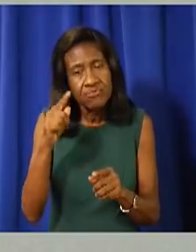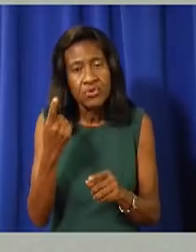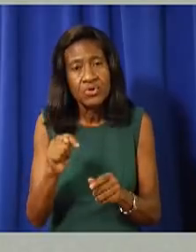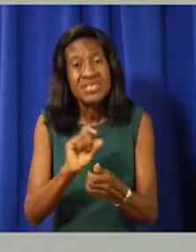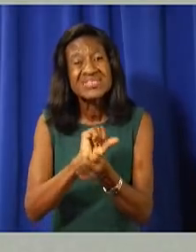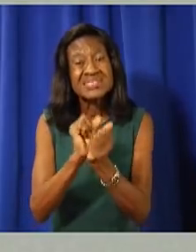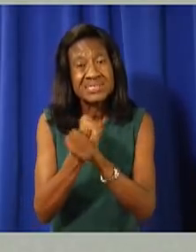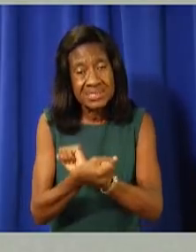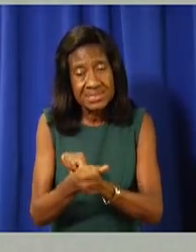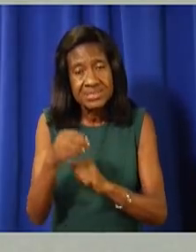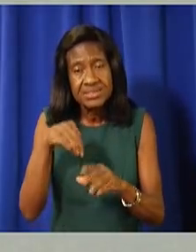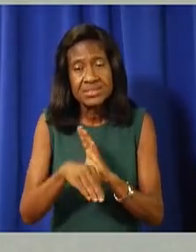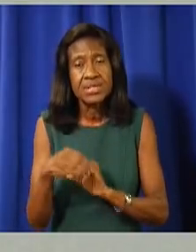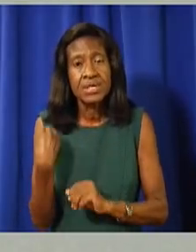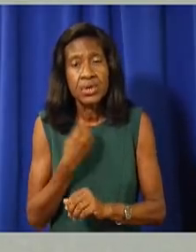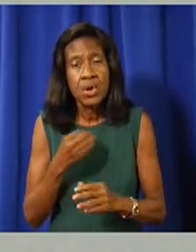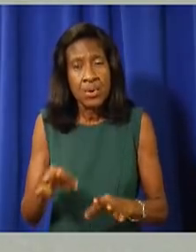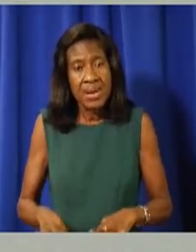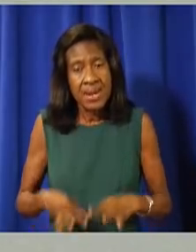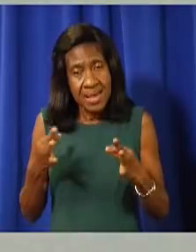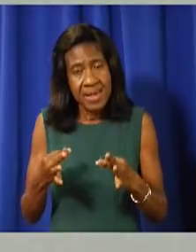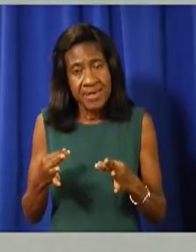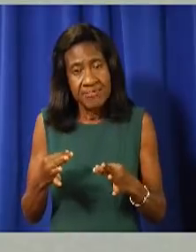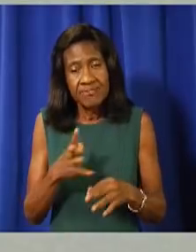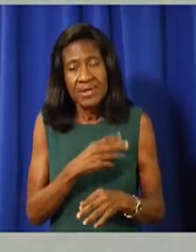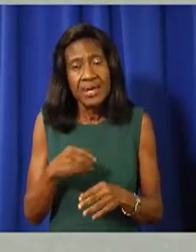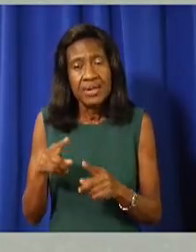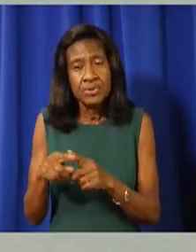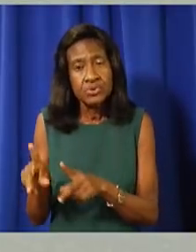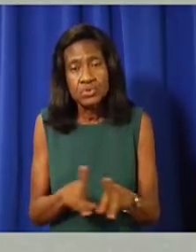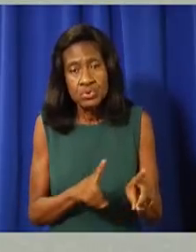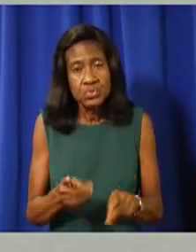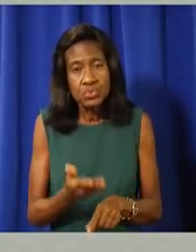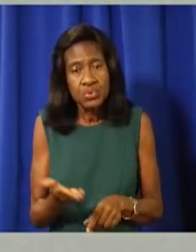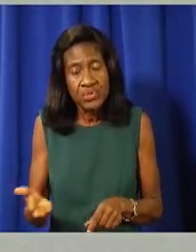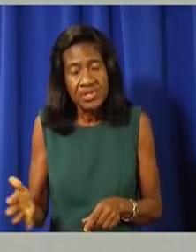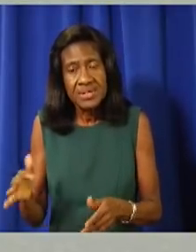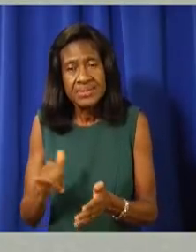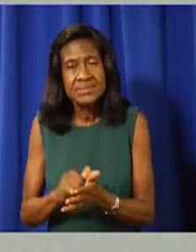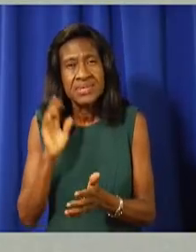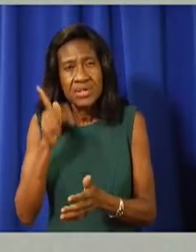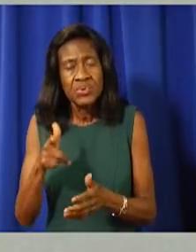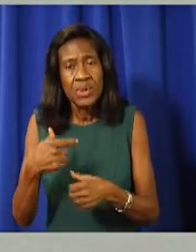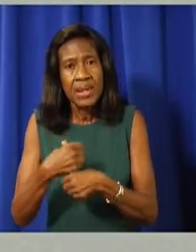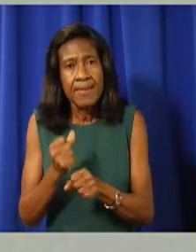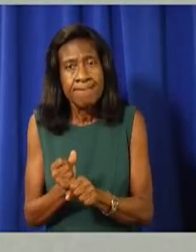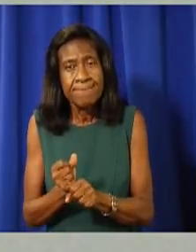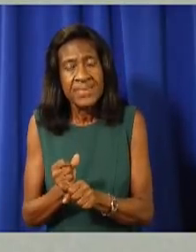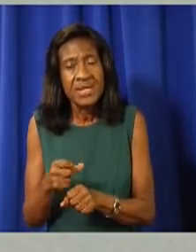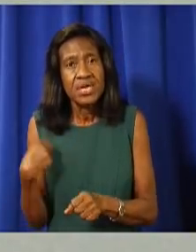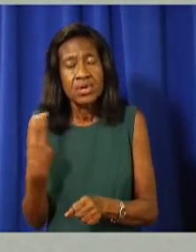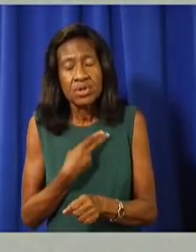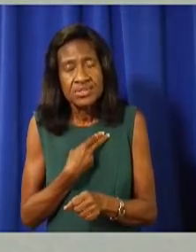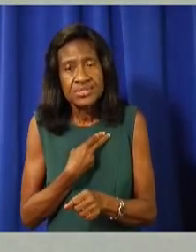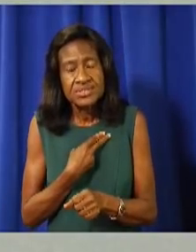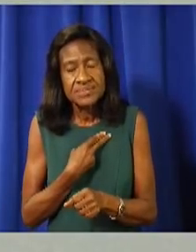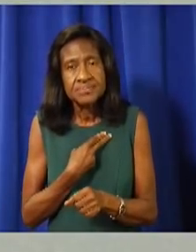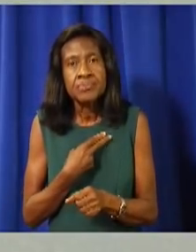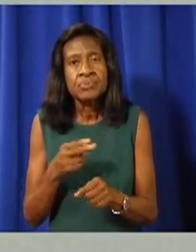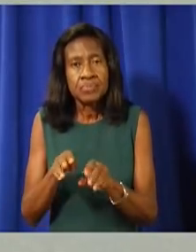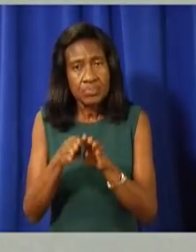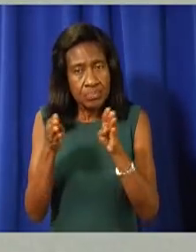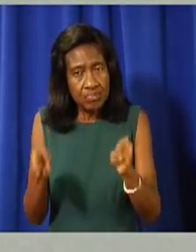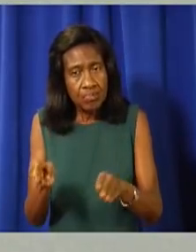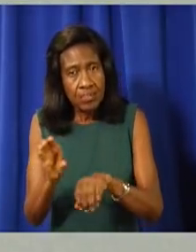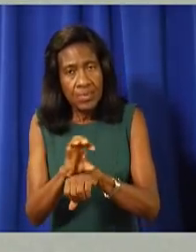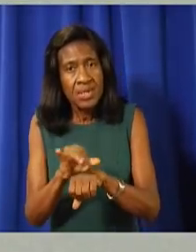behaviors that will make a safe further reopening possible. It is important that you hear from us on